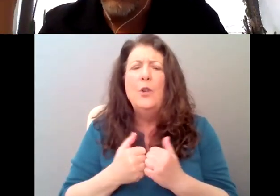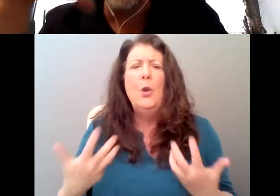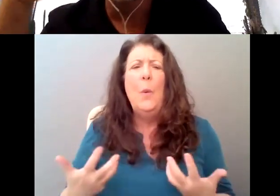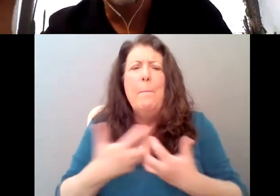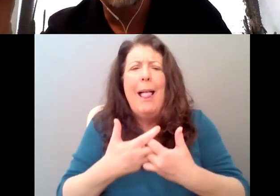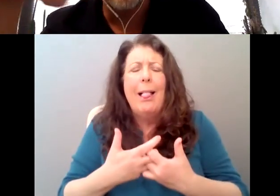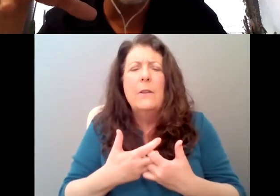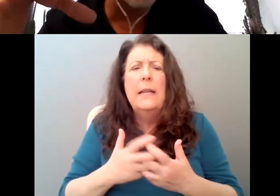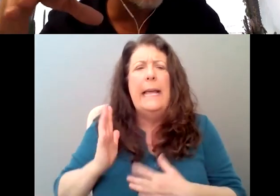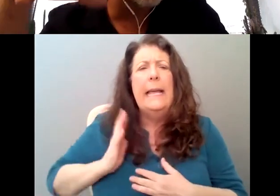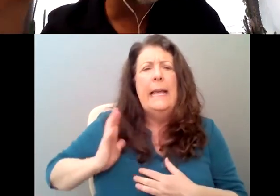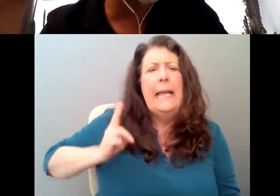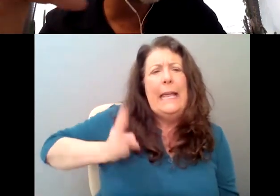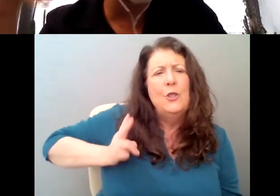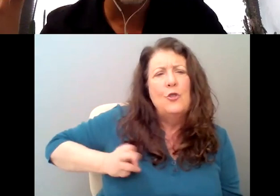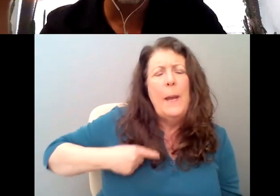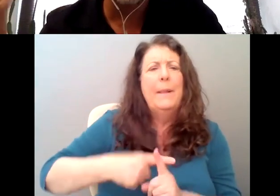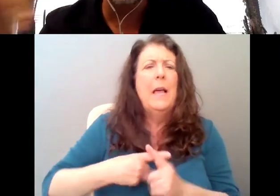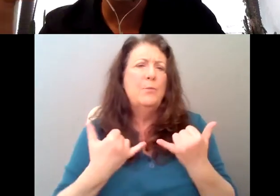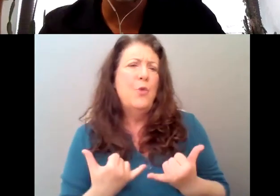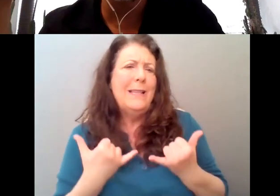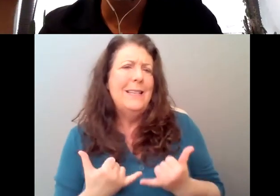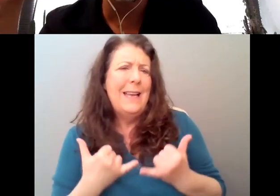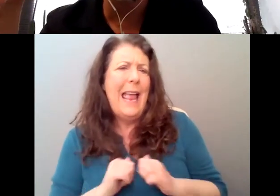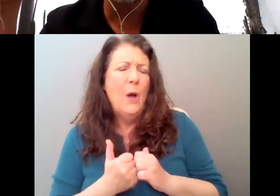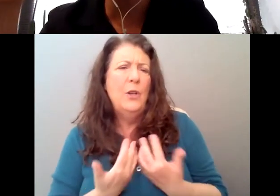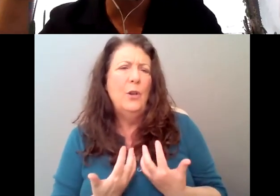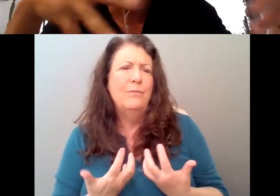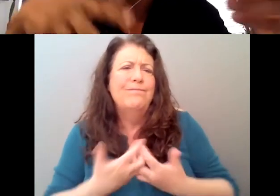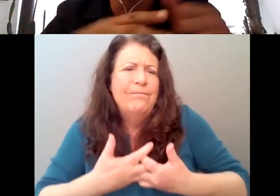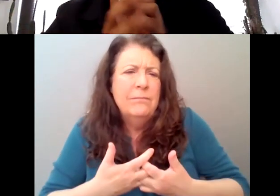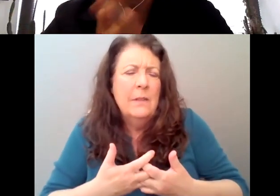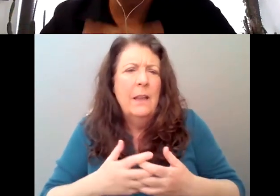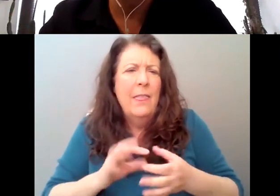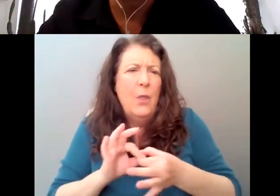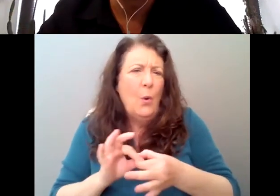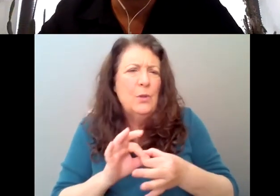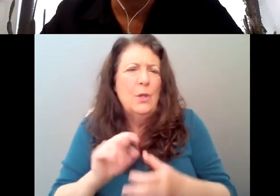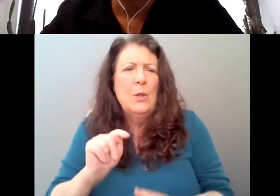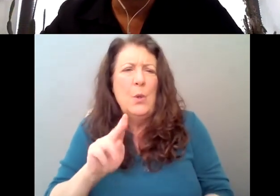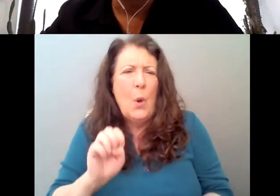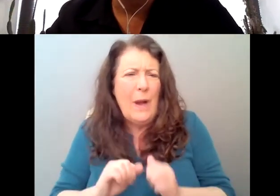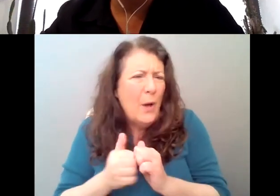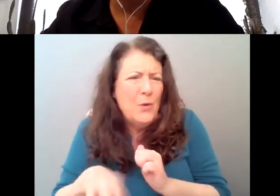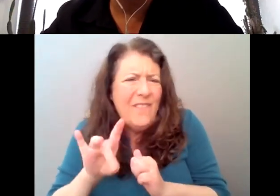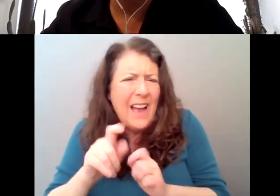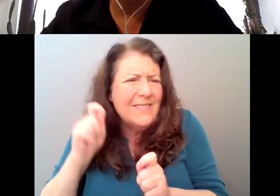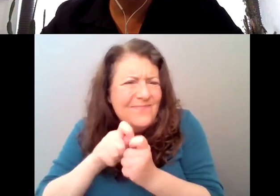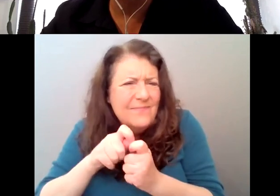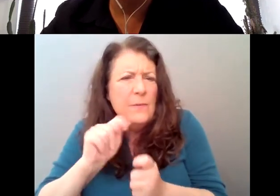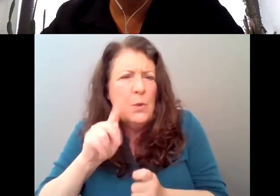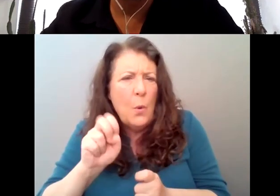dialogue and mannerisms and so forth and how did you like come up with that tone? Yeah. So,